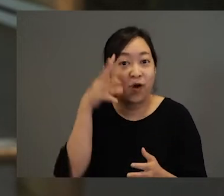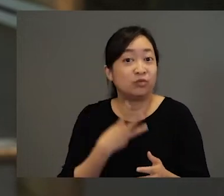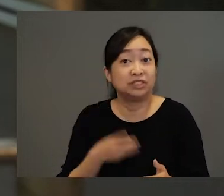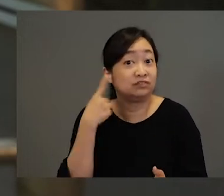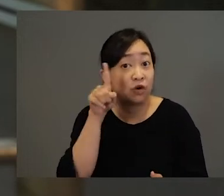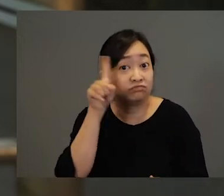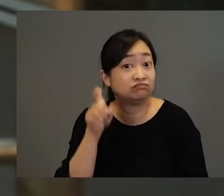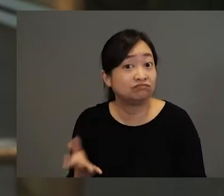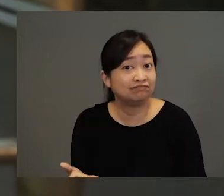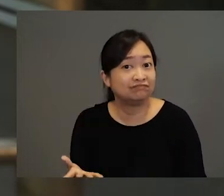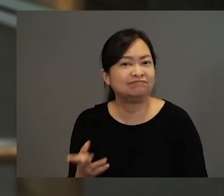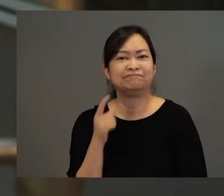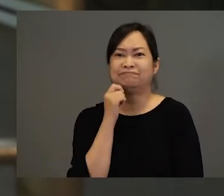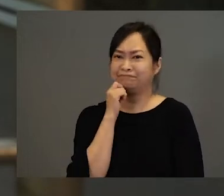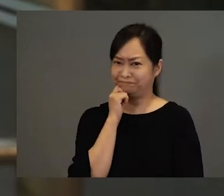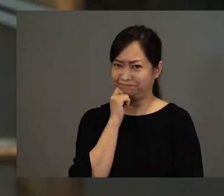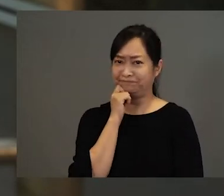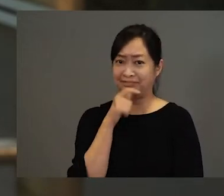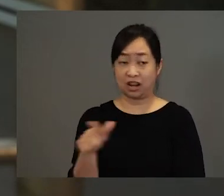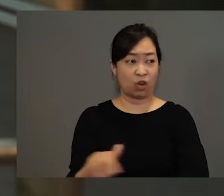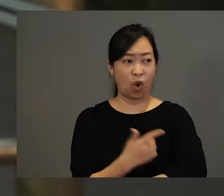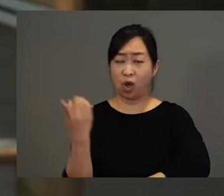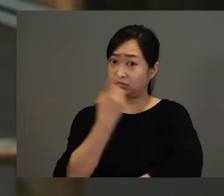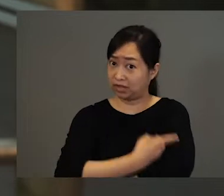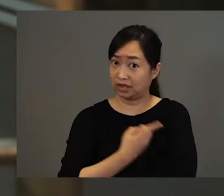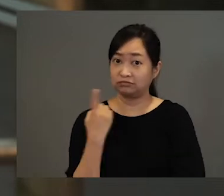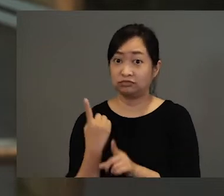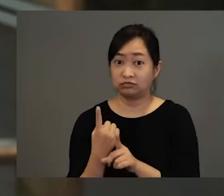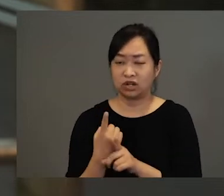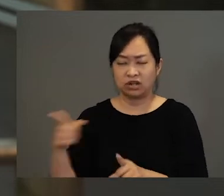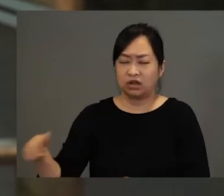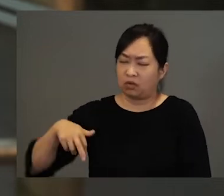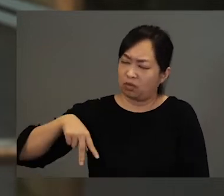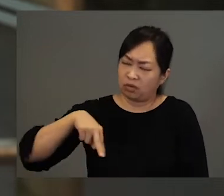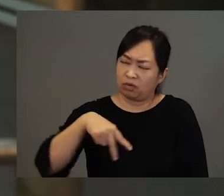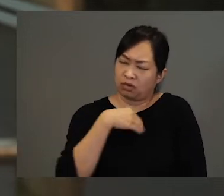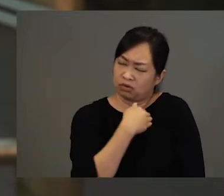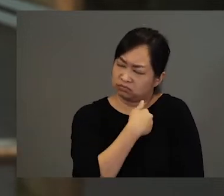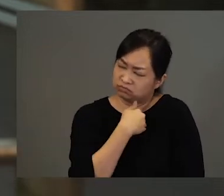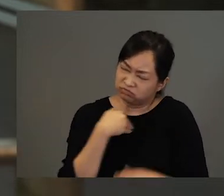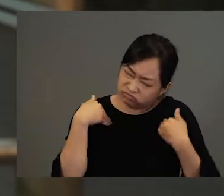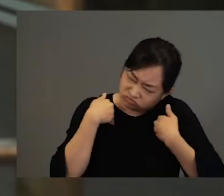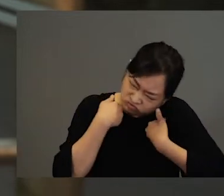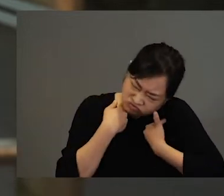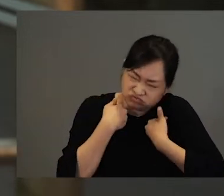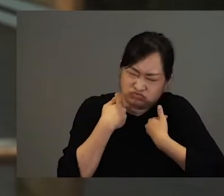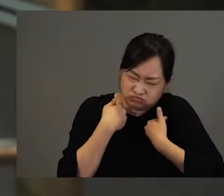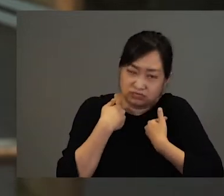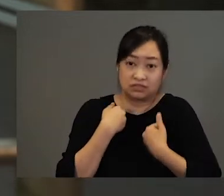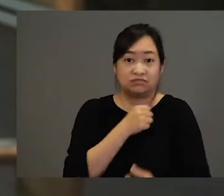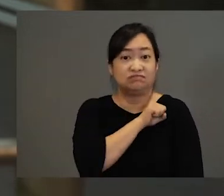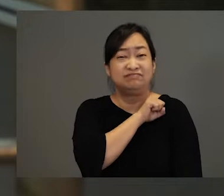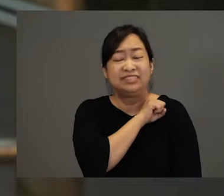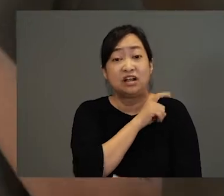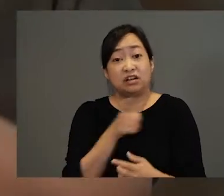Hmm, it had been a very long day and he had been walking and walking and walking. And the boy was